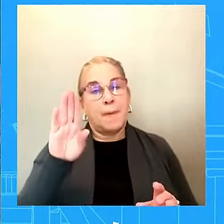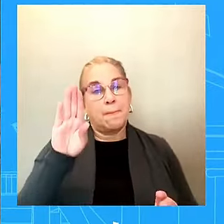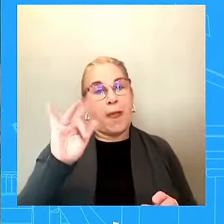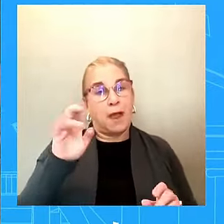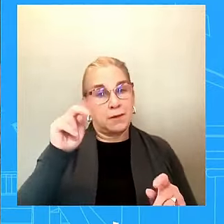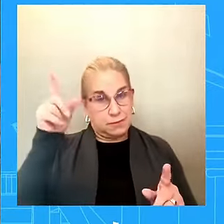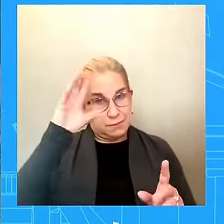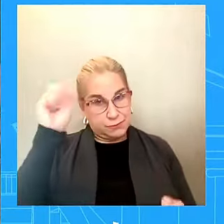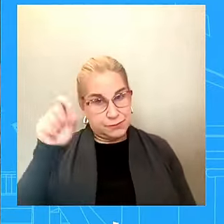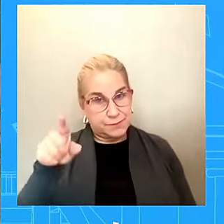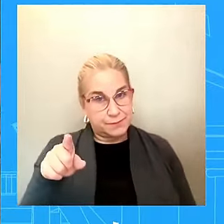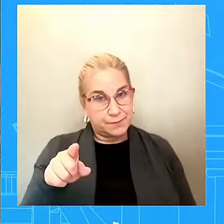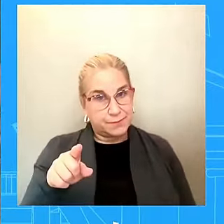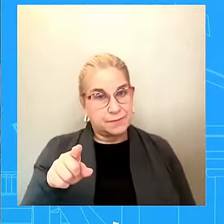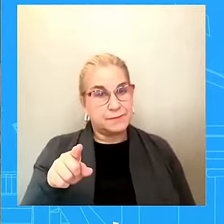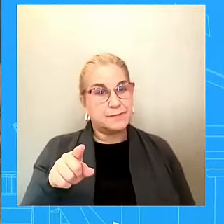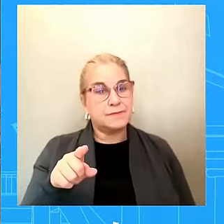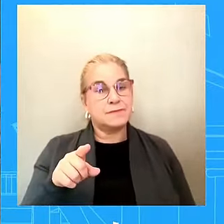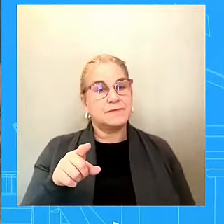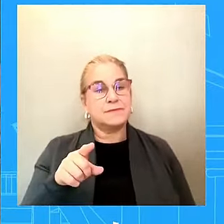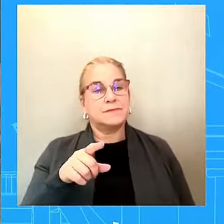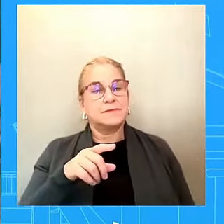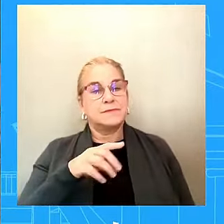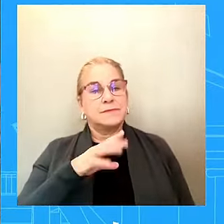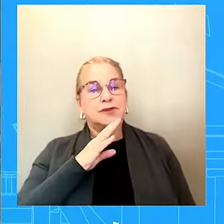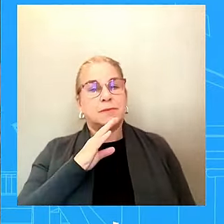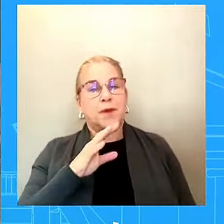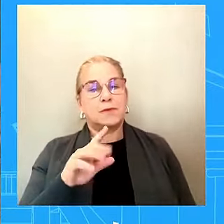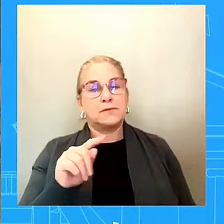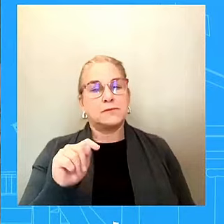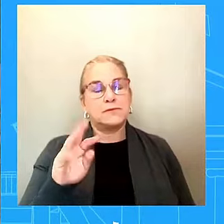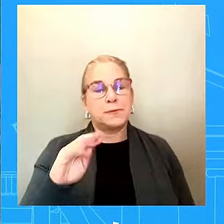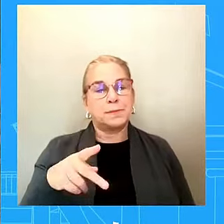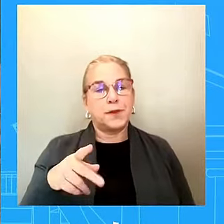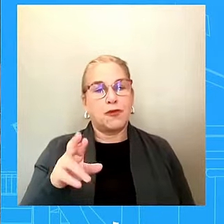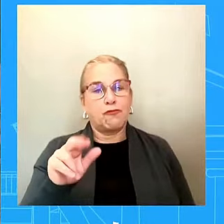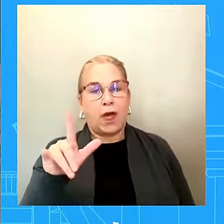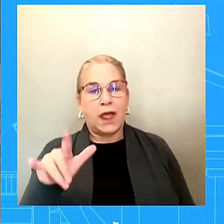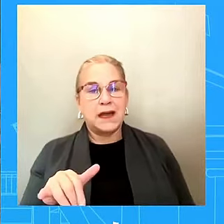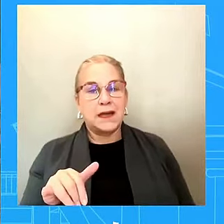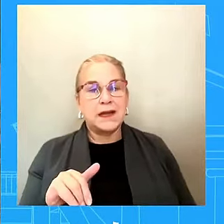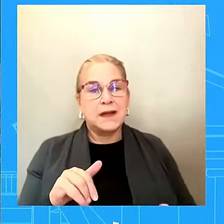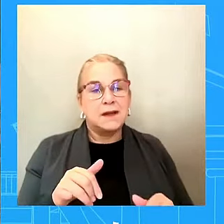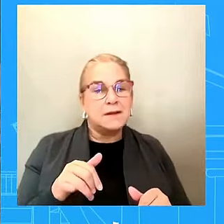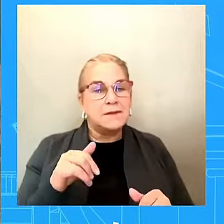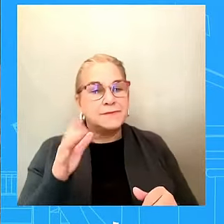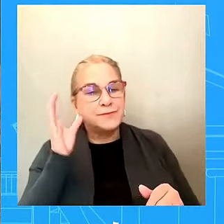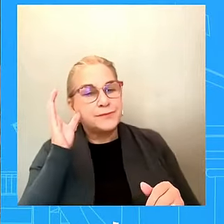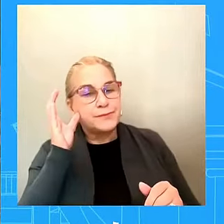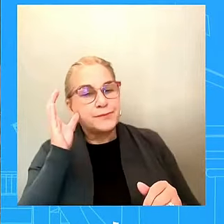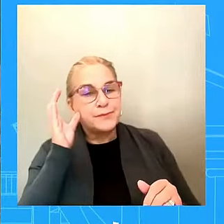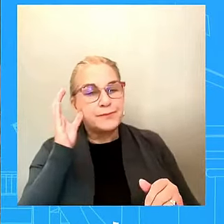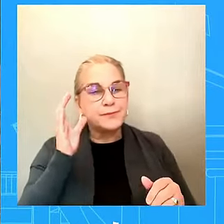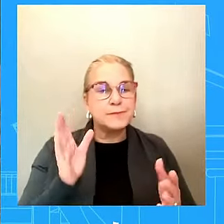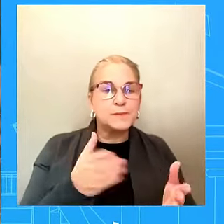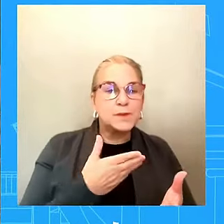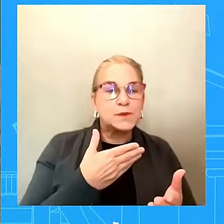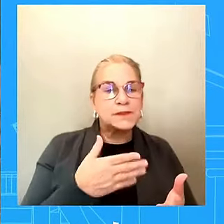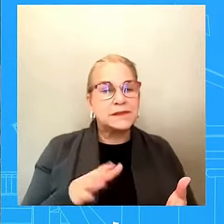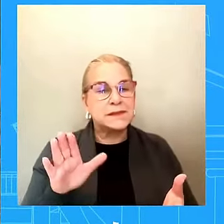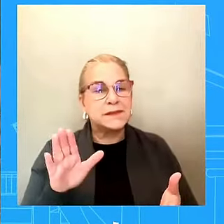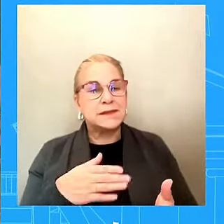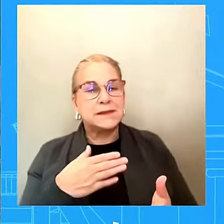which he stood up on the stage and listened to various, uh, musical tunes and said, uh, the former President has, quote,